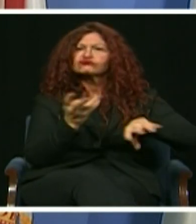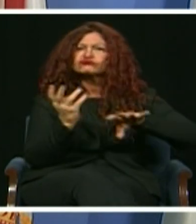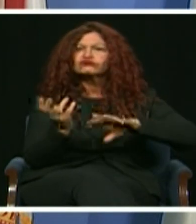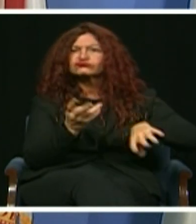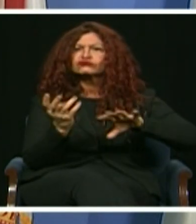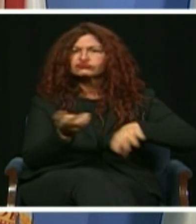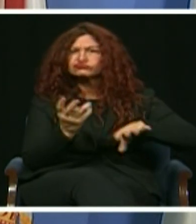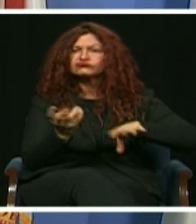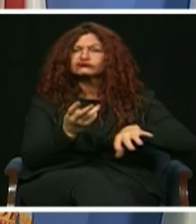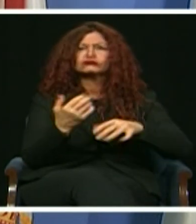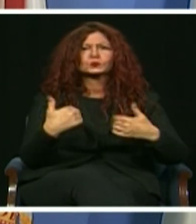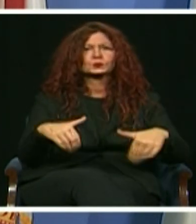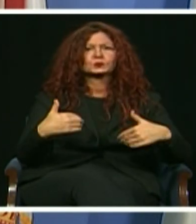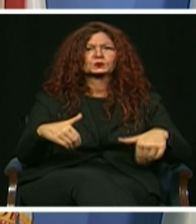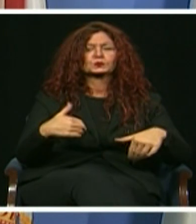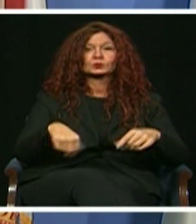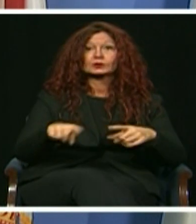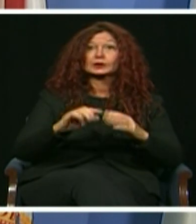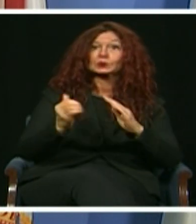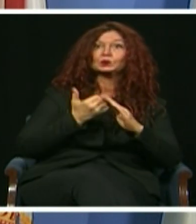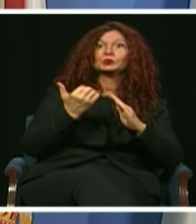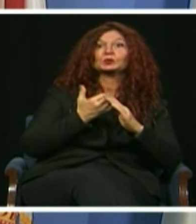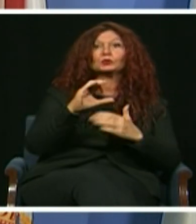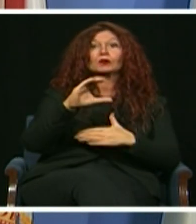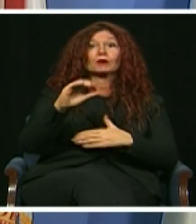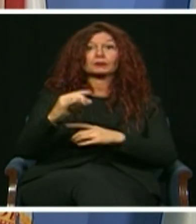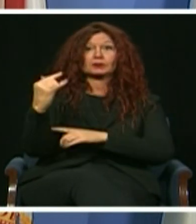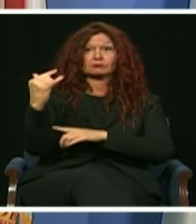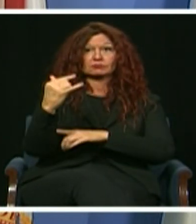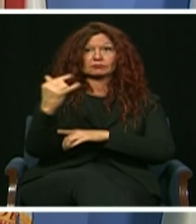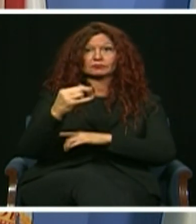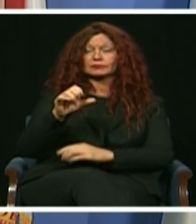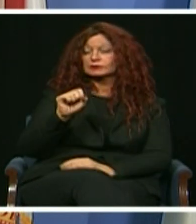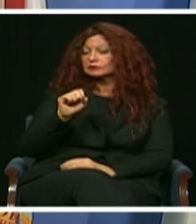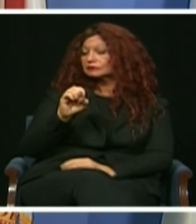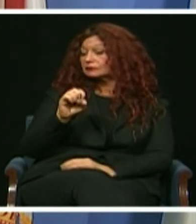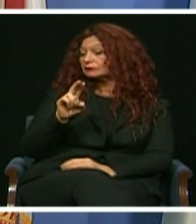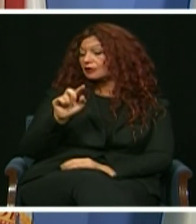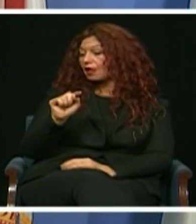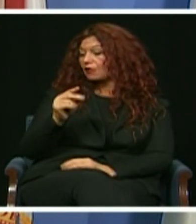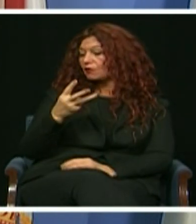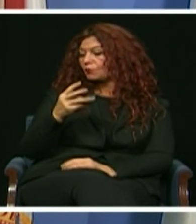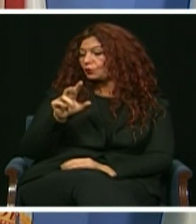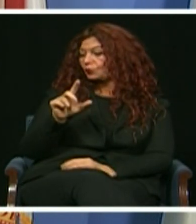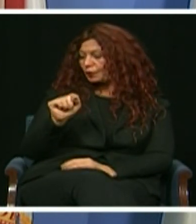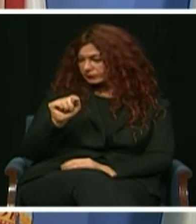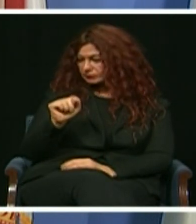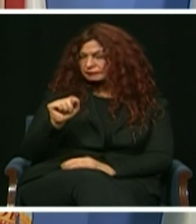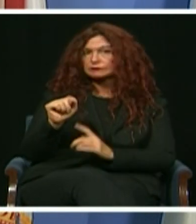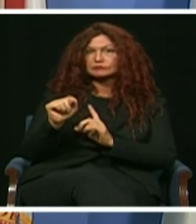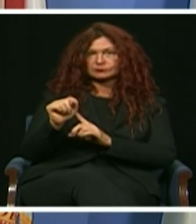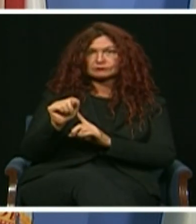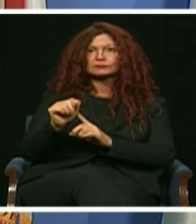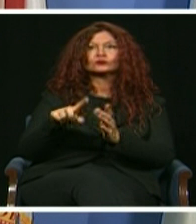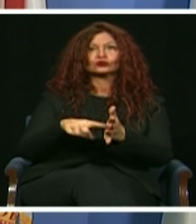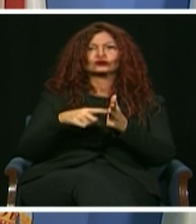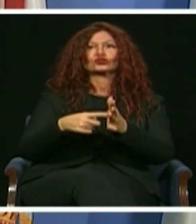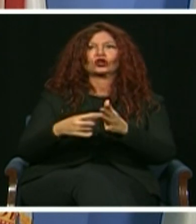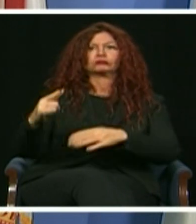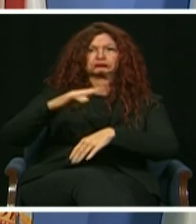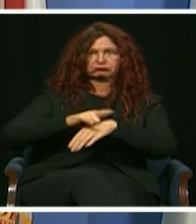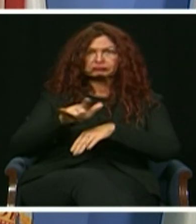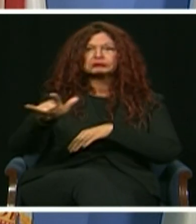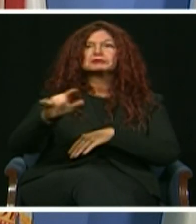impact of Southwest alone is projected to generate more than $853 million in annual local